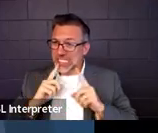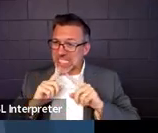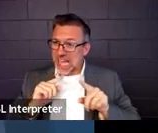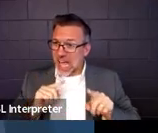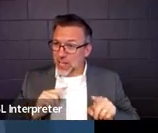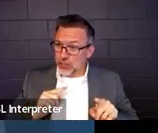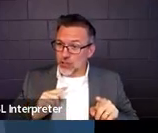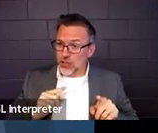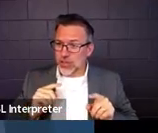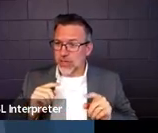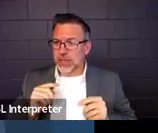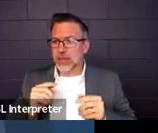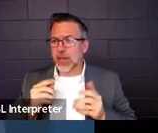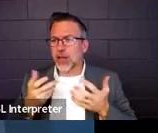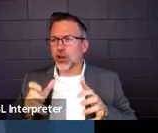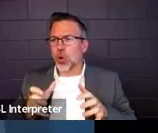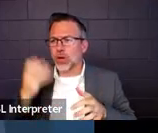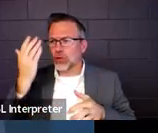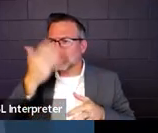I might have jumped over some.